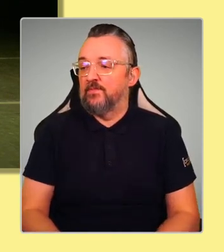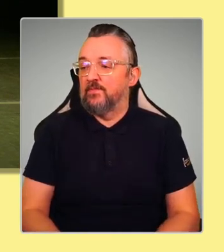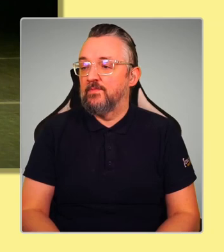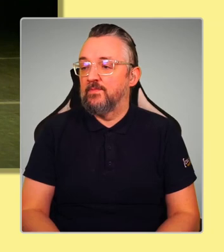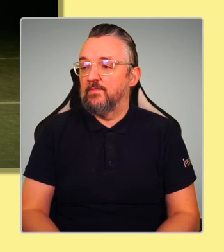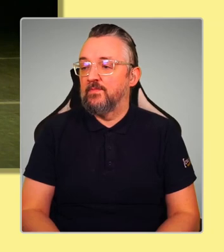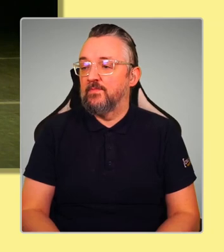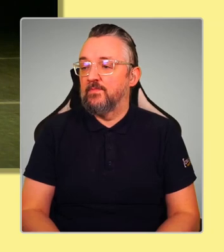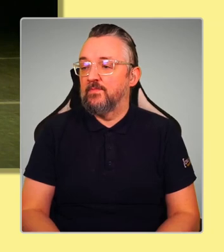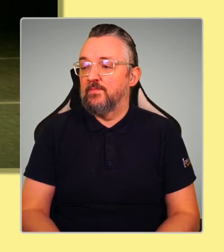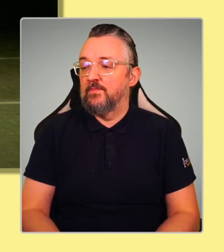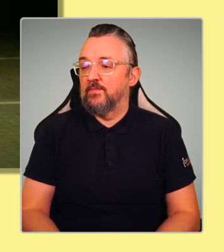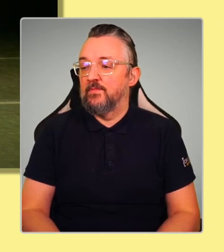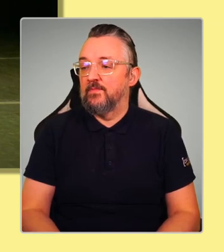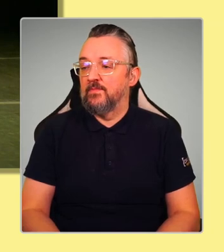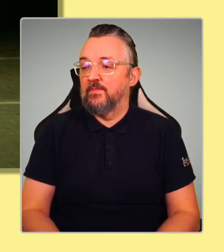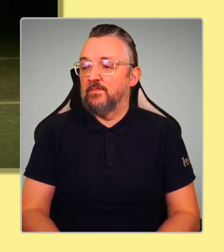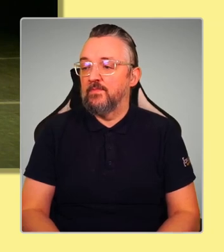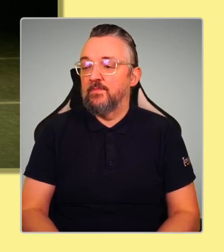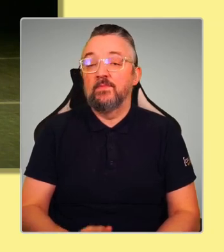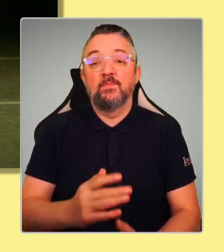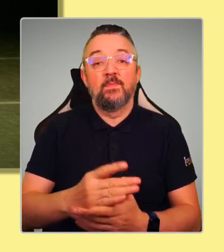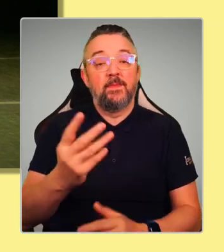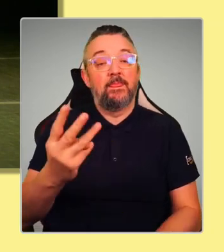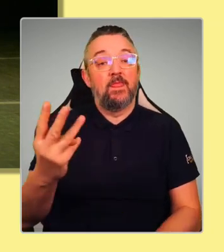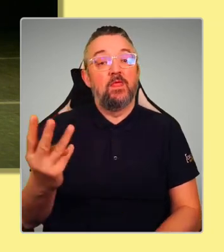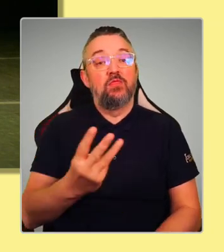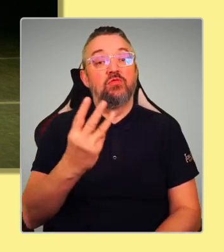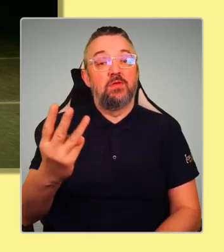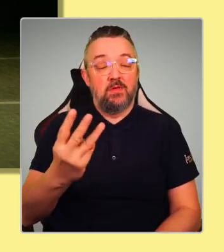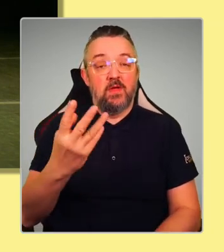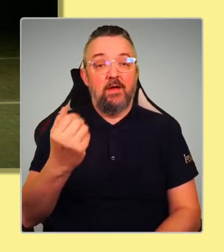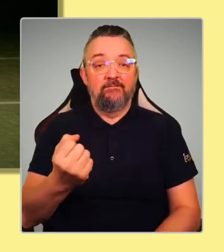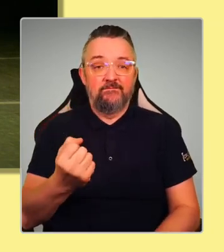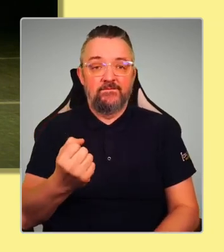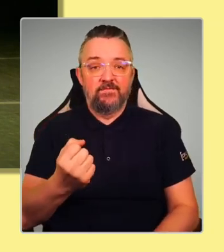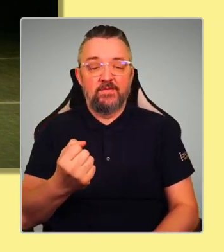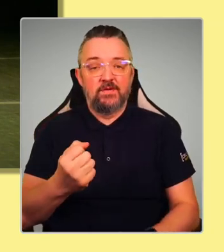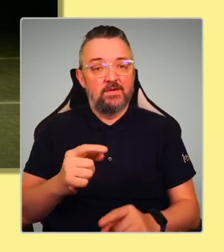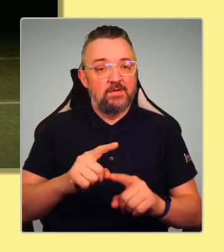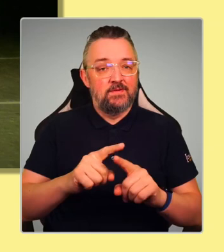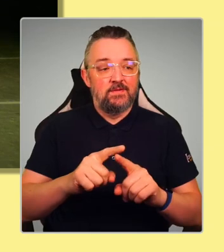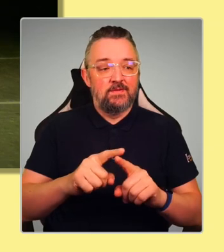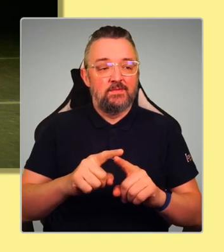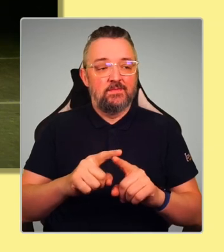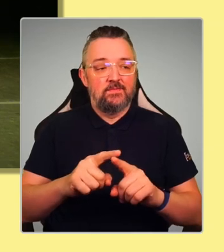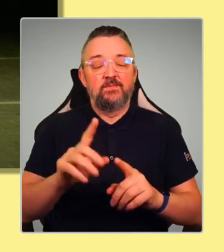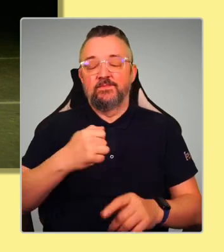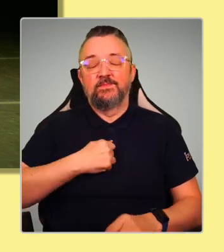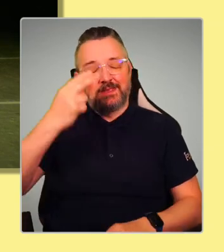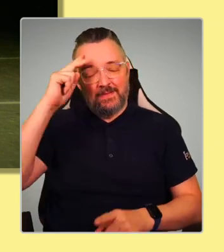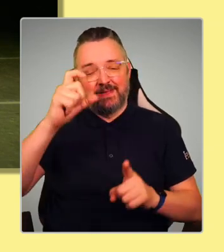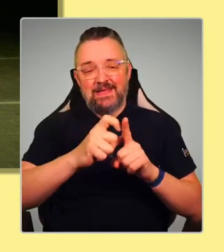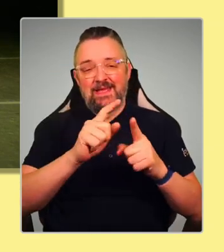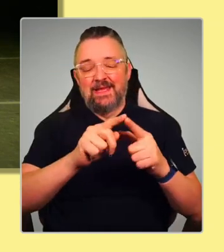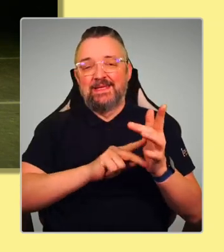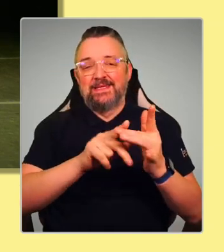All three of you have various approaches. Oh, sorry, I'm Denise Hooper and Bear's Den branch.